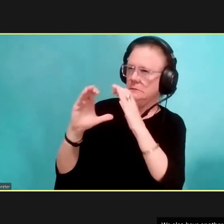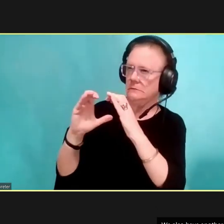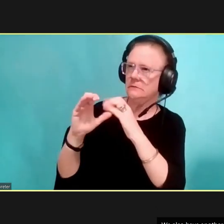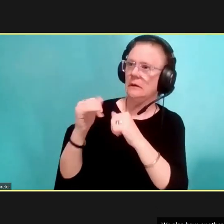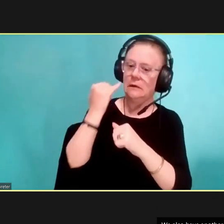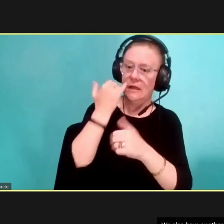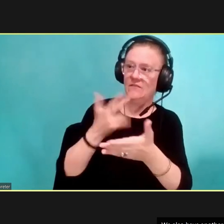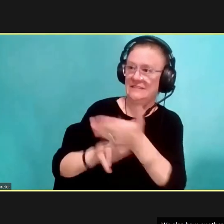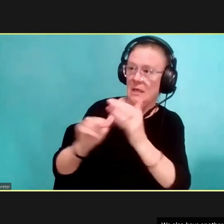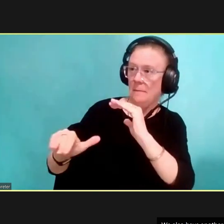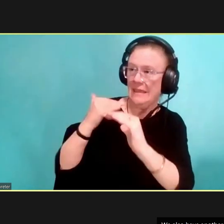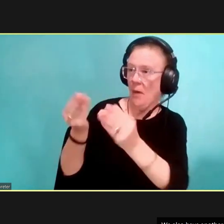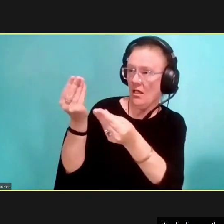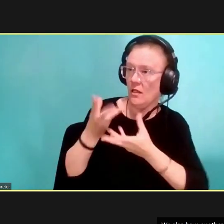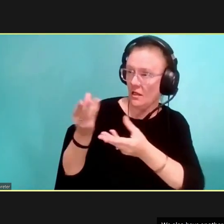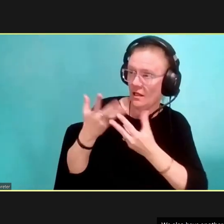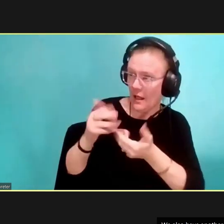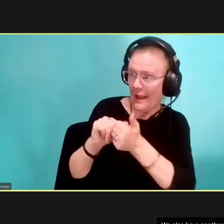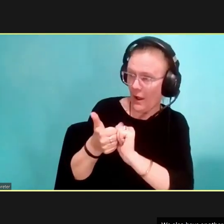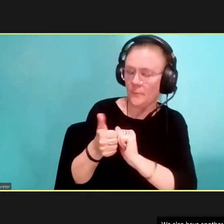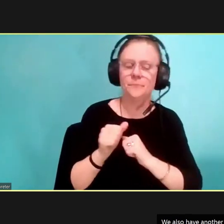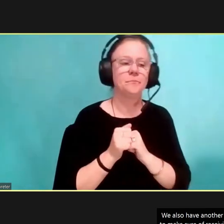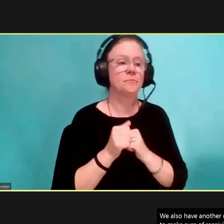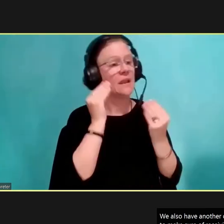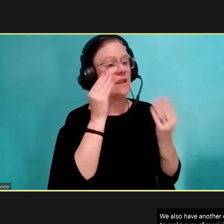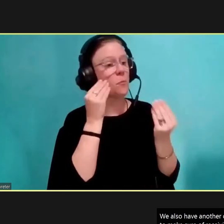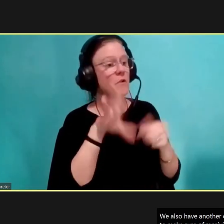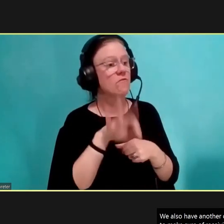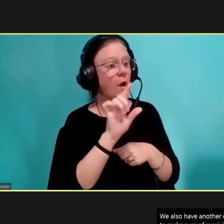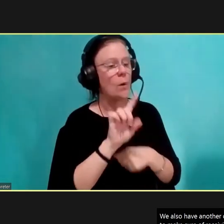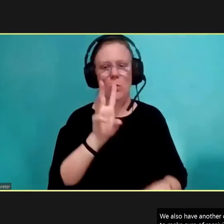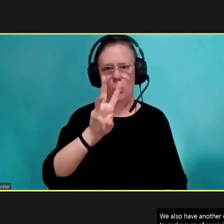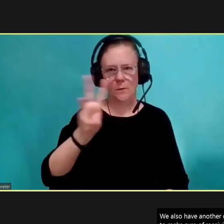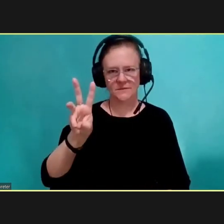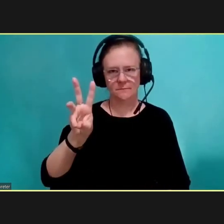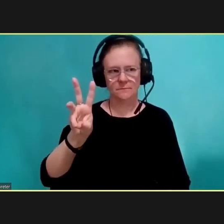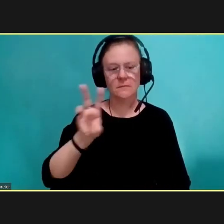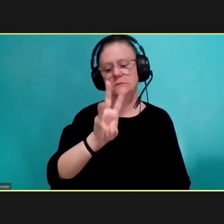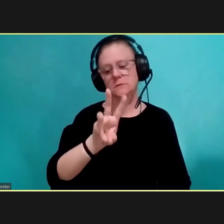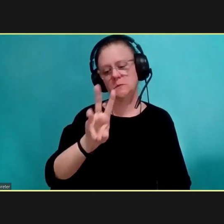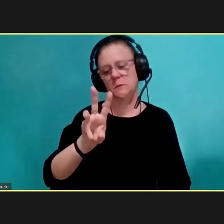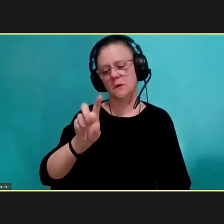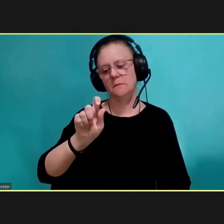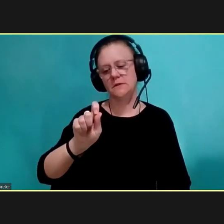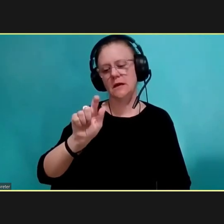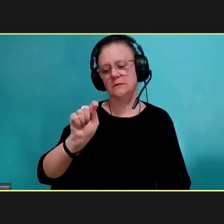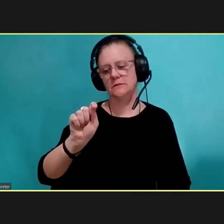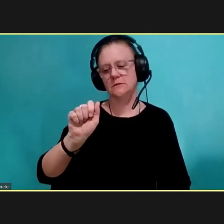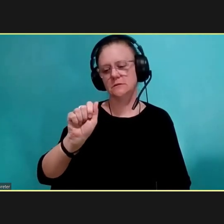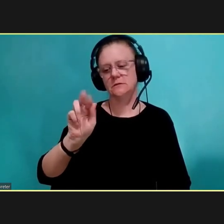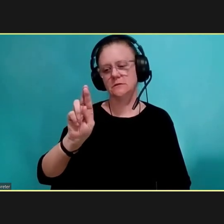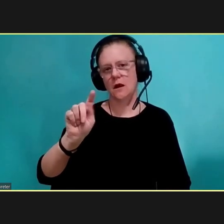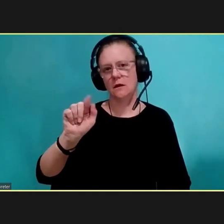sign up to receive email updates? So, updates can always be found on our website at www.tarta.com.